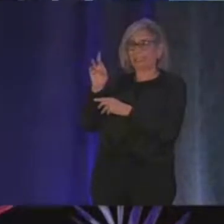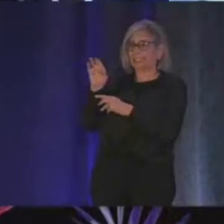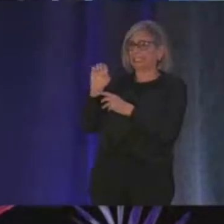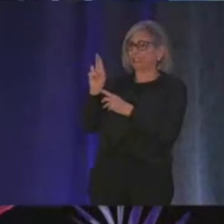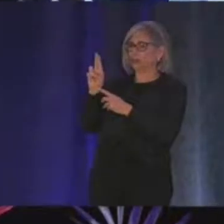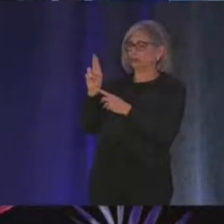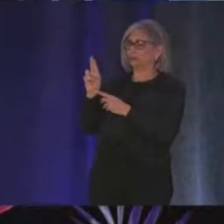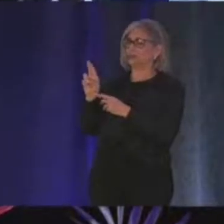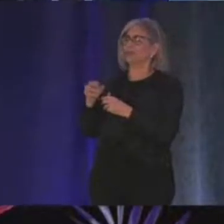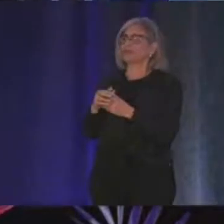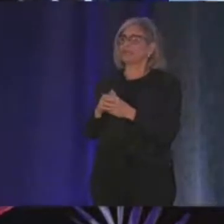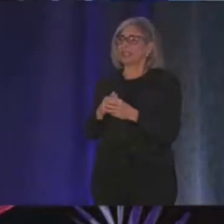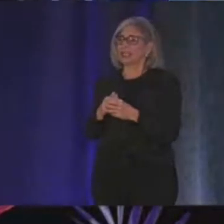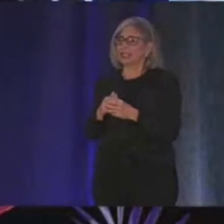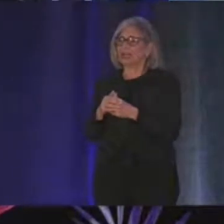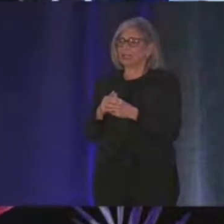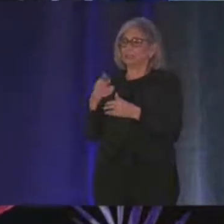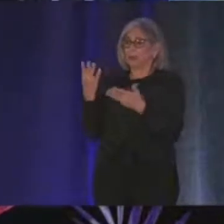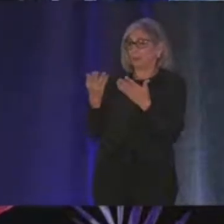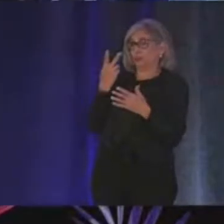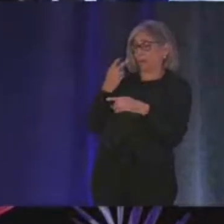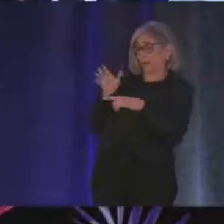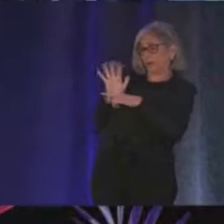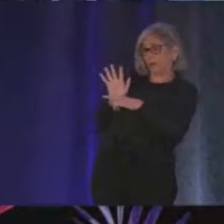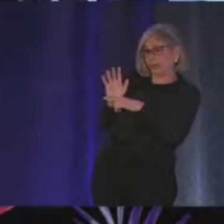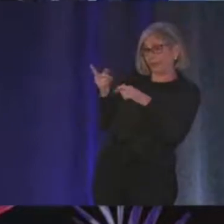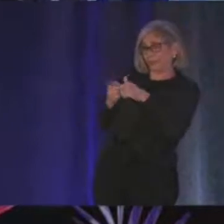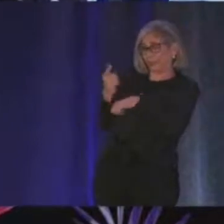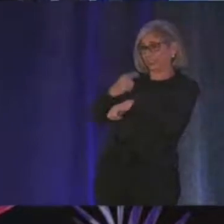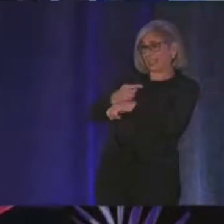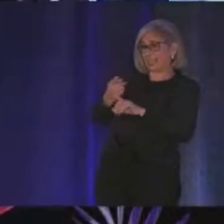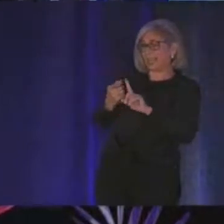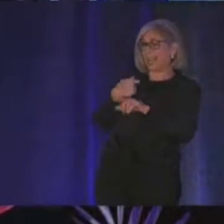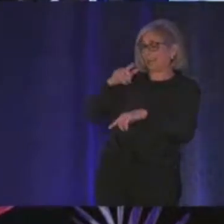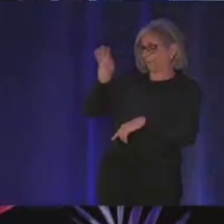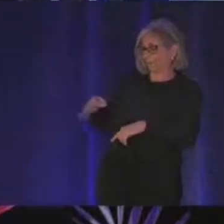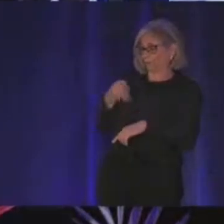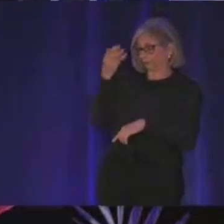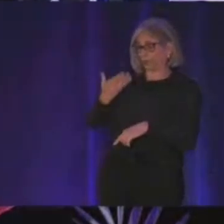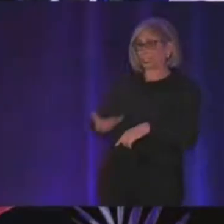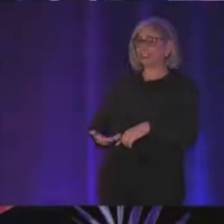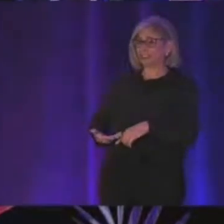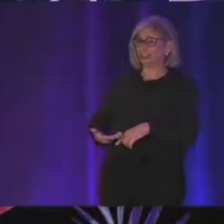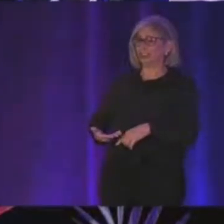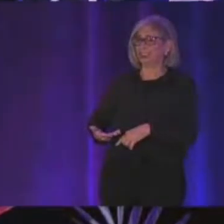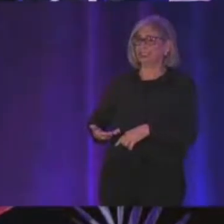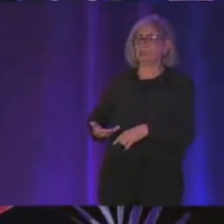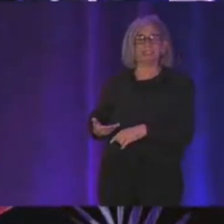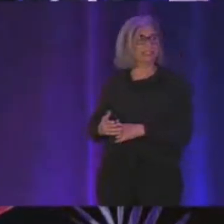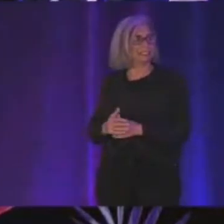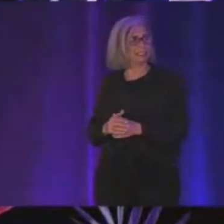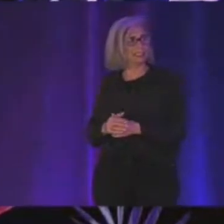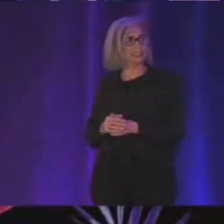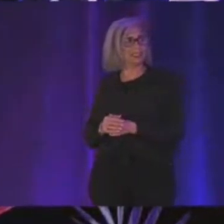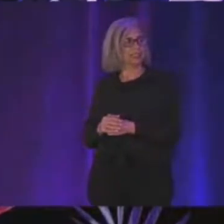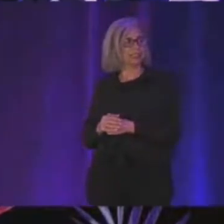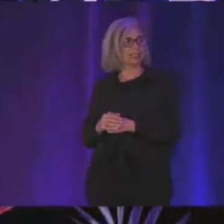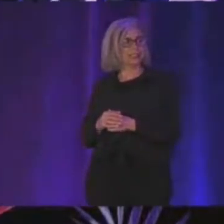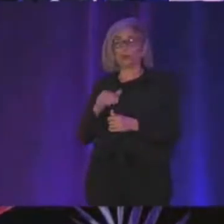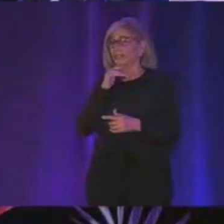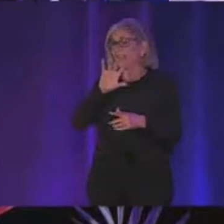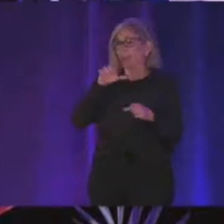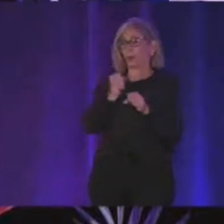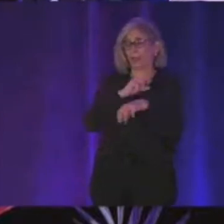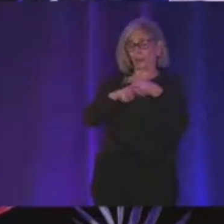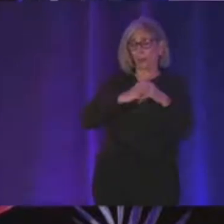about react on the first day and I'm French and so unfortunately we didn't want to win the World Cup